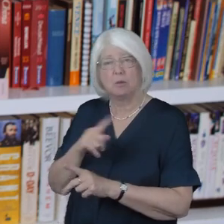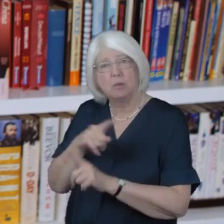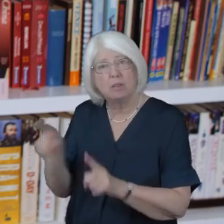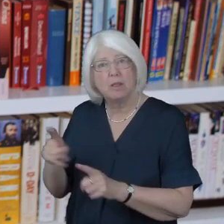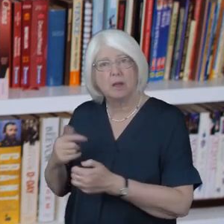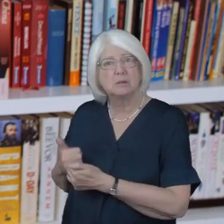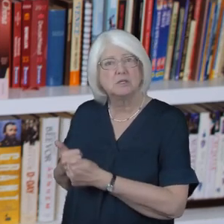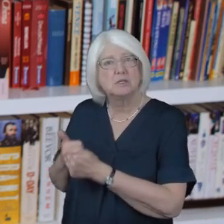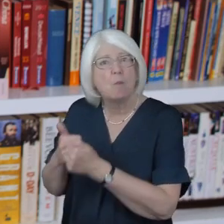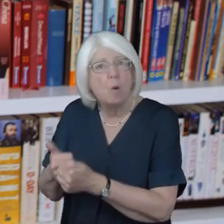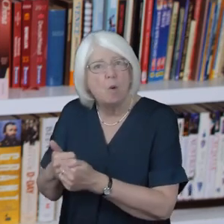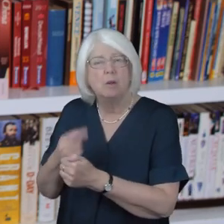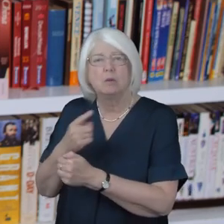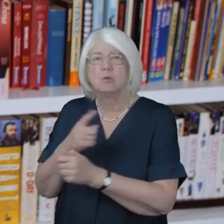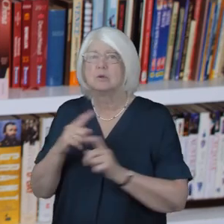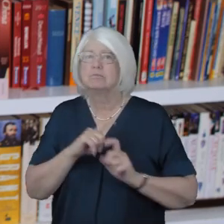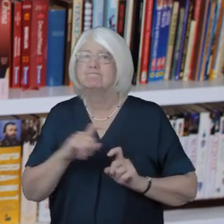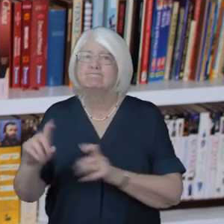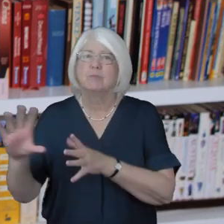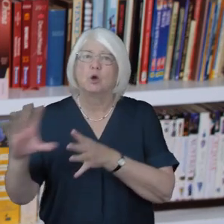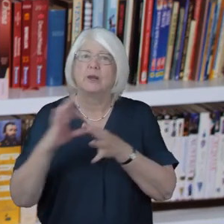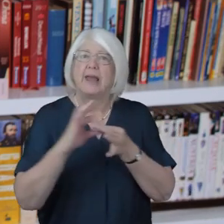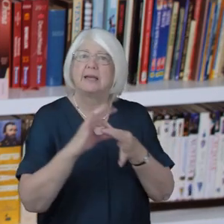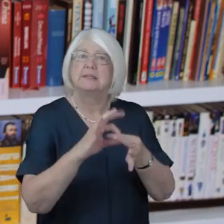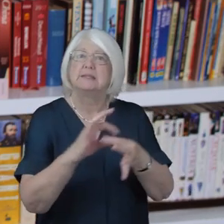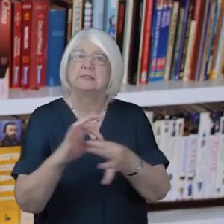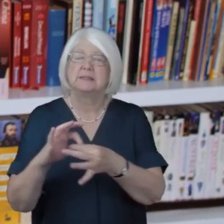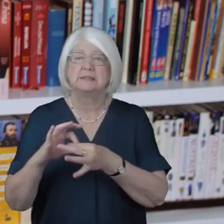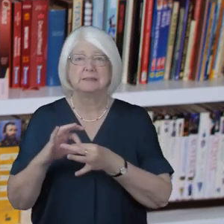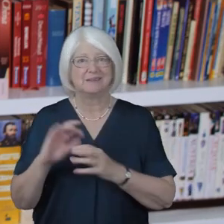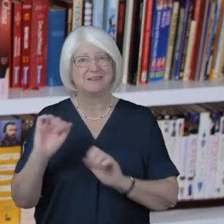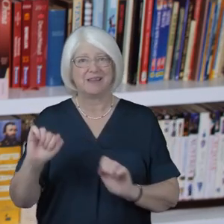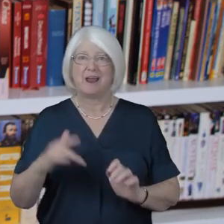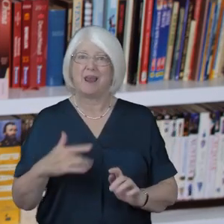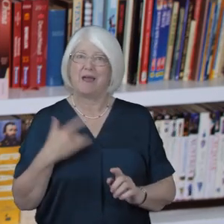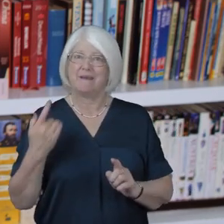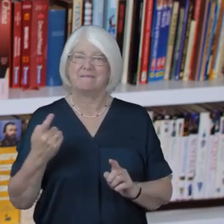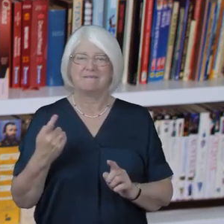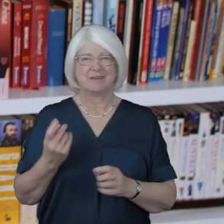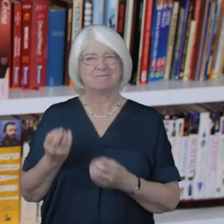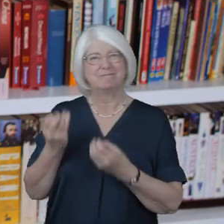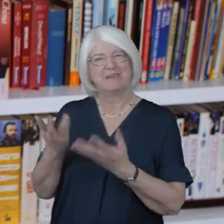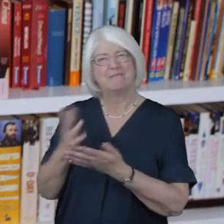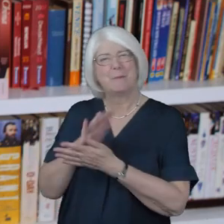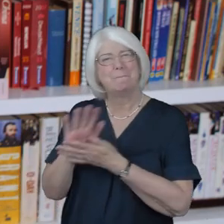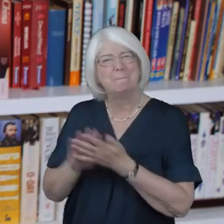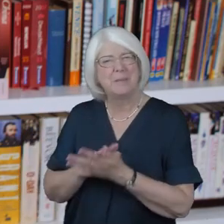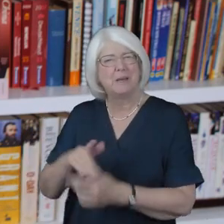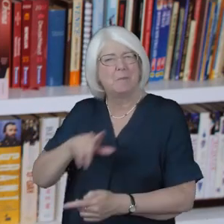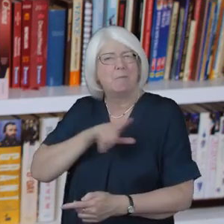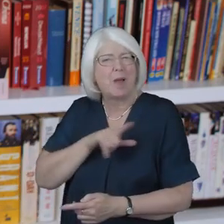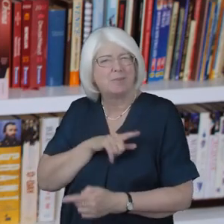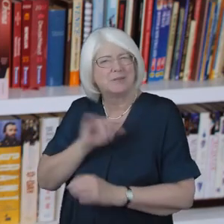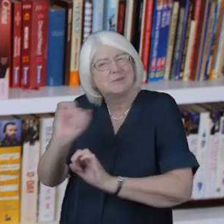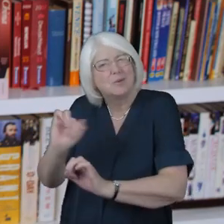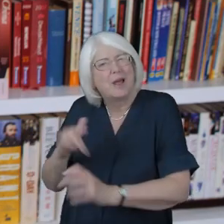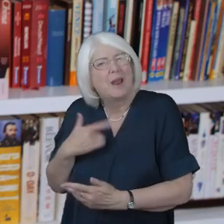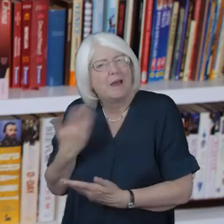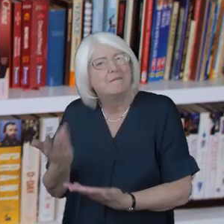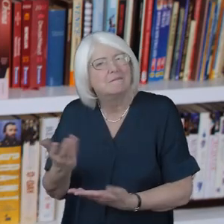remain connected to other people and to those aspects of life which bring meaning and purpose to their lives